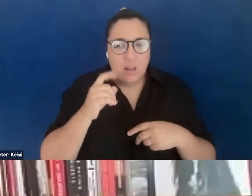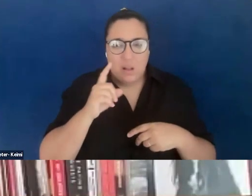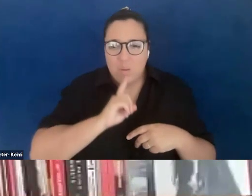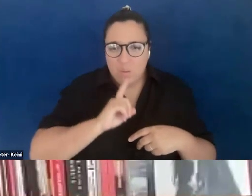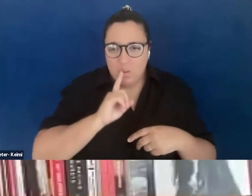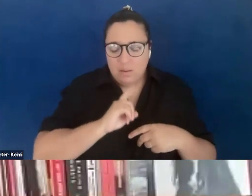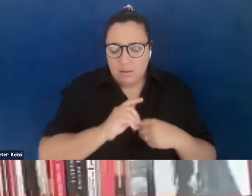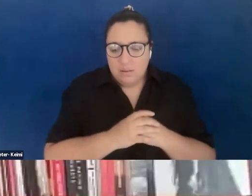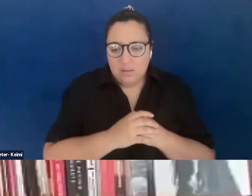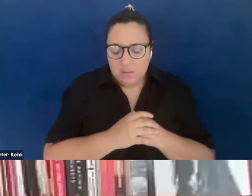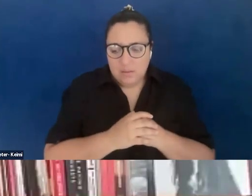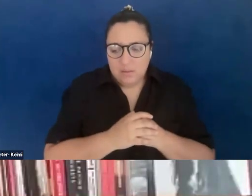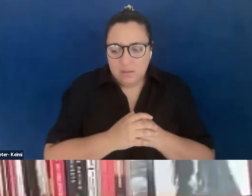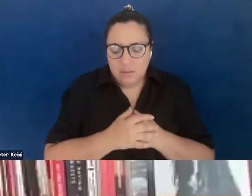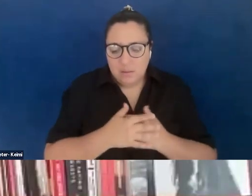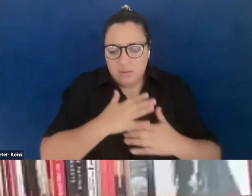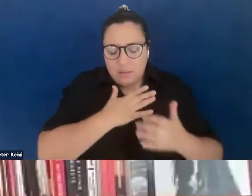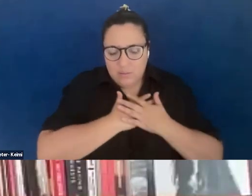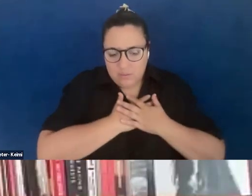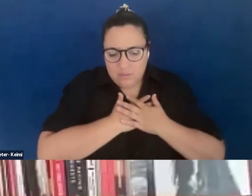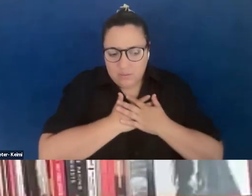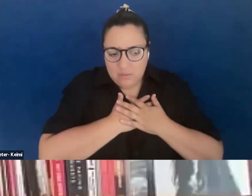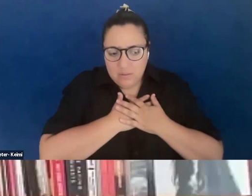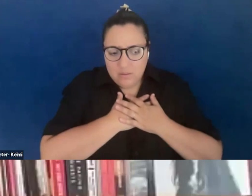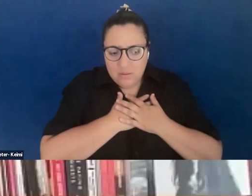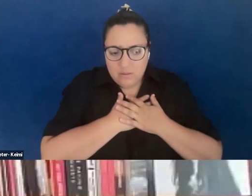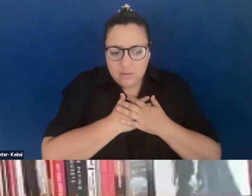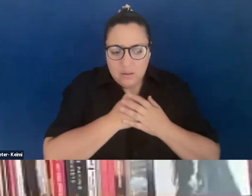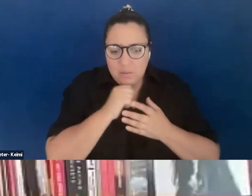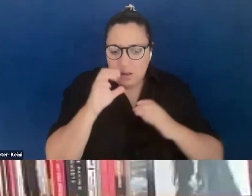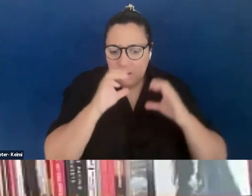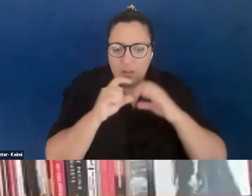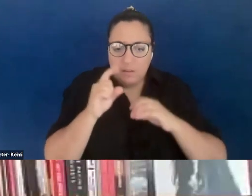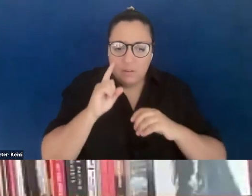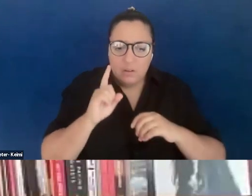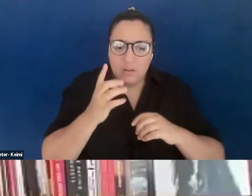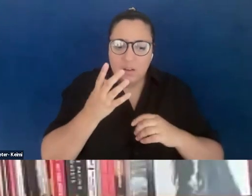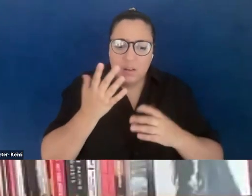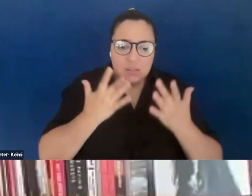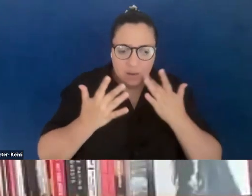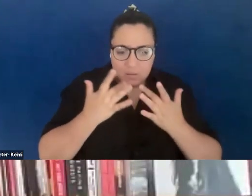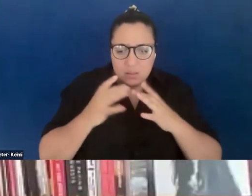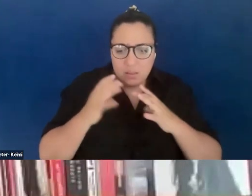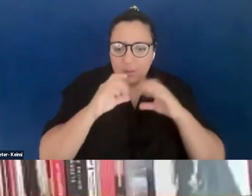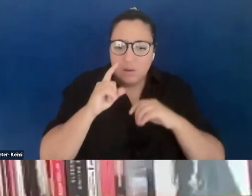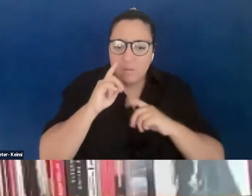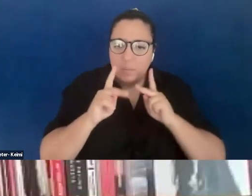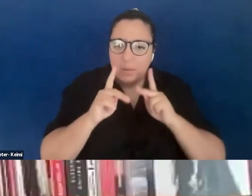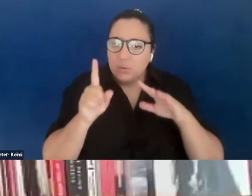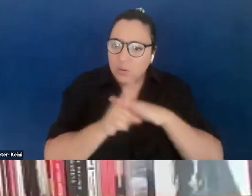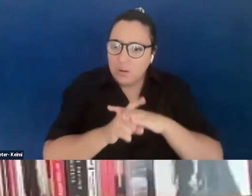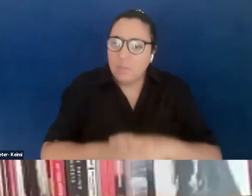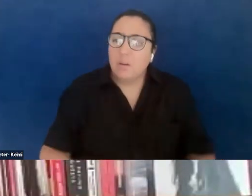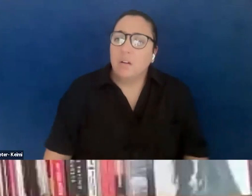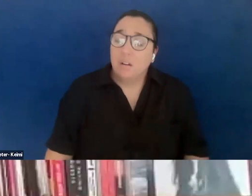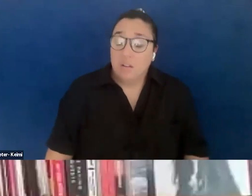kind of tenderness of heart where I'm not looking for scarcity, I'm looking for how people show up, right, and so, um, that